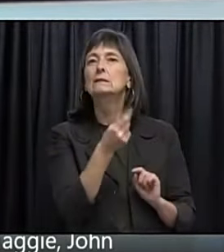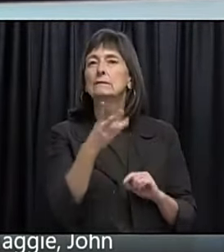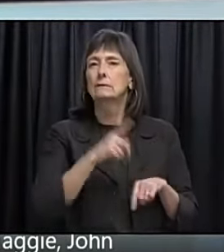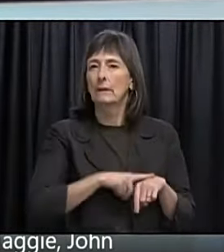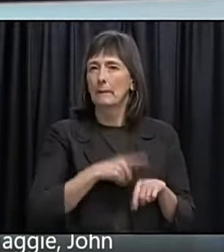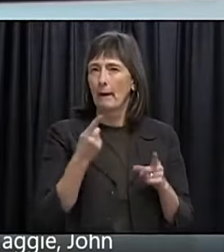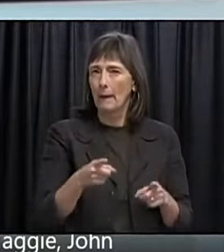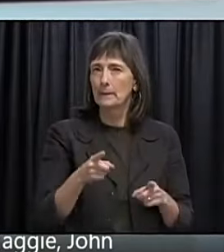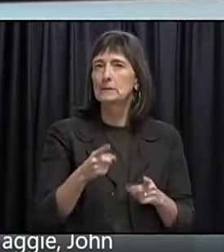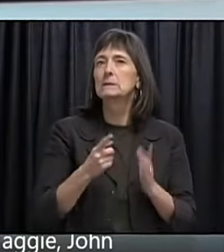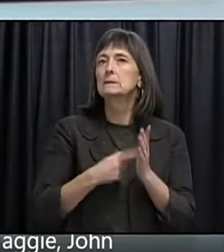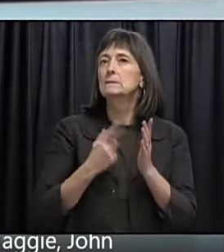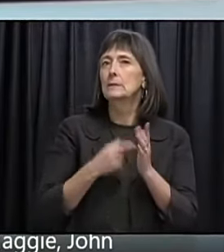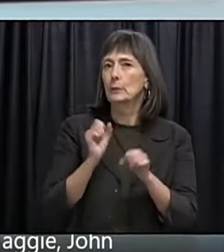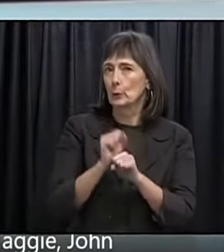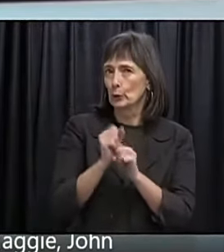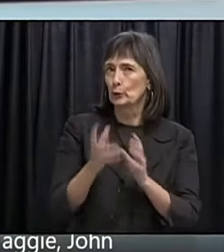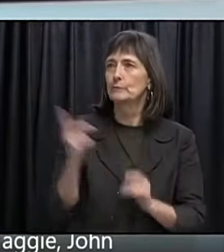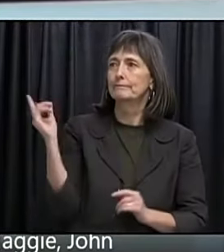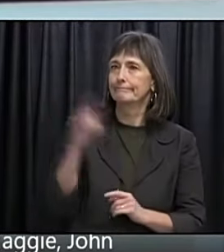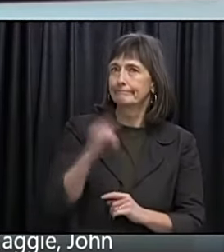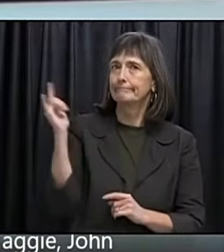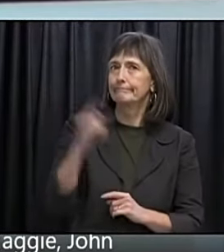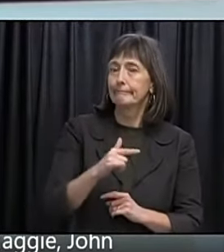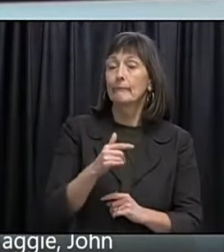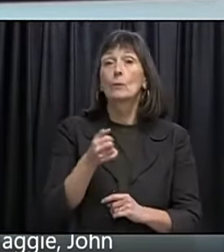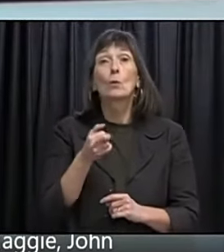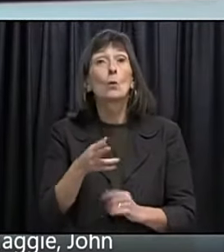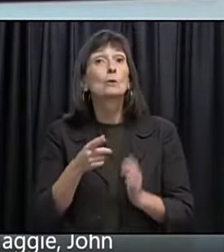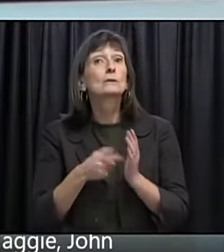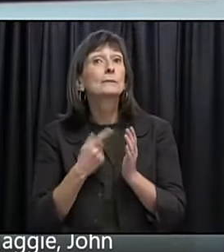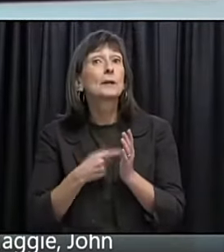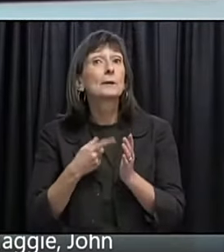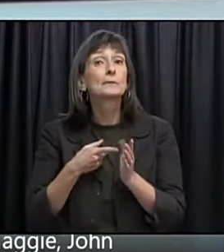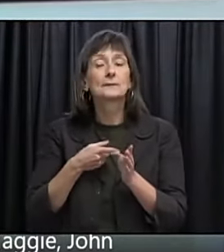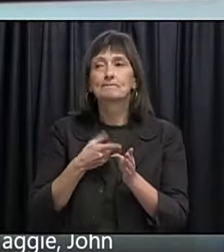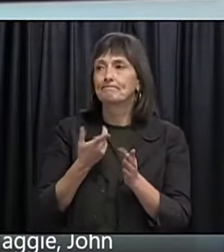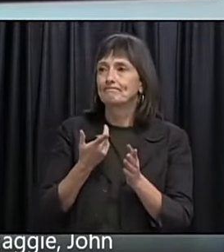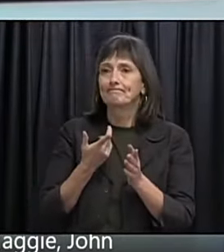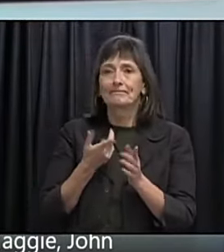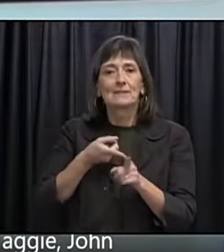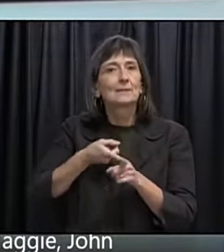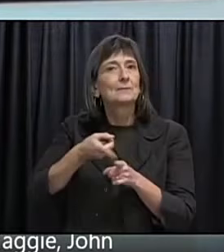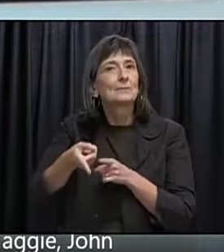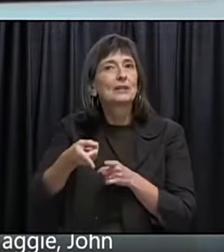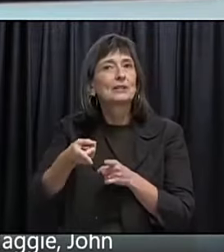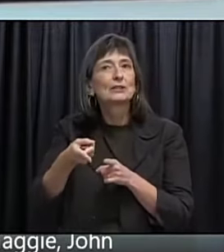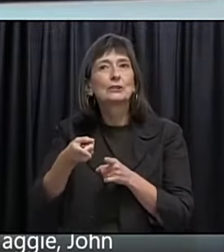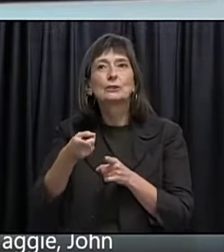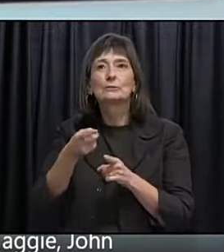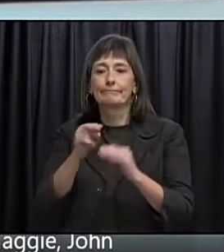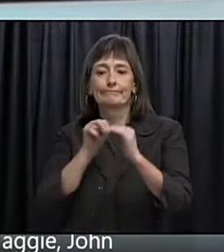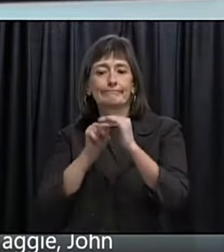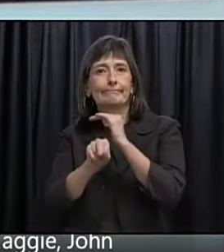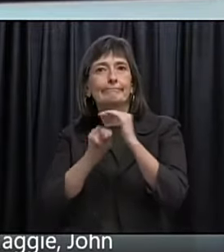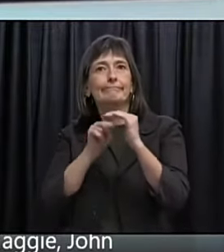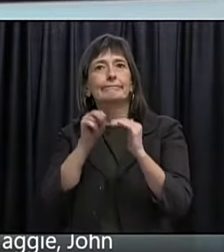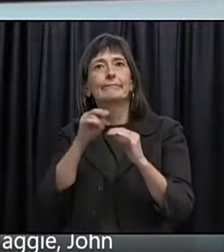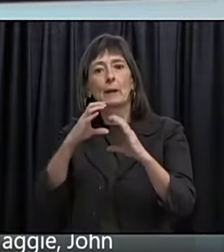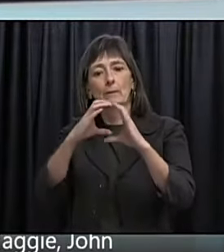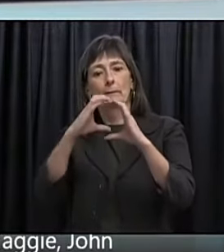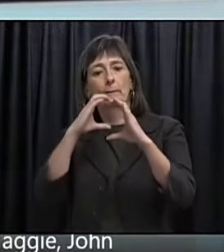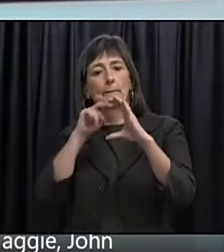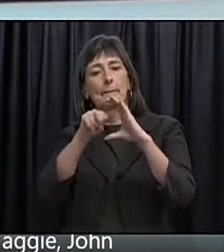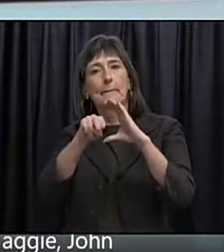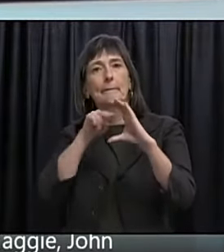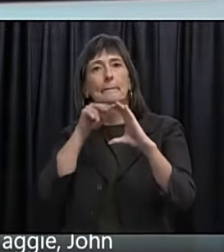Workers needing. come. To service. Such equipment. Or specialized. Diagnostic equipment. Like our. Pet scanner. Or the cyclotron.